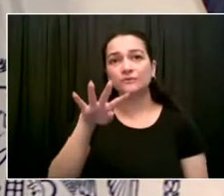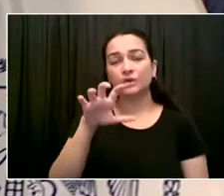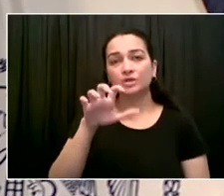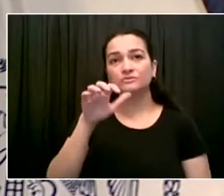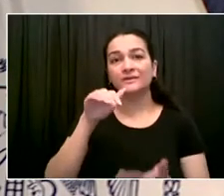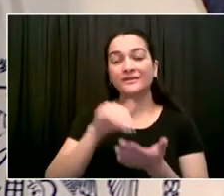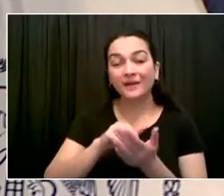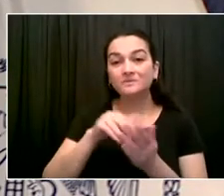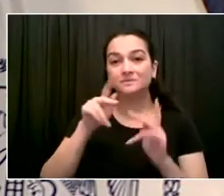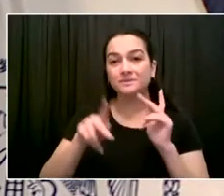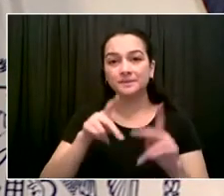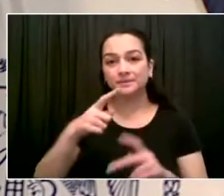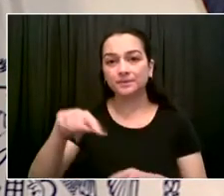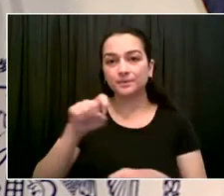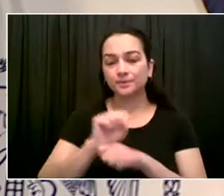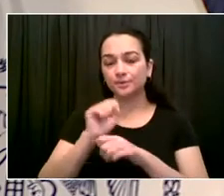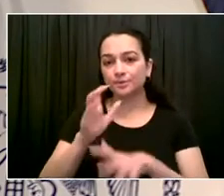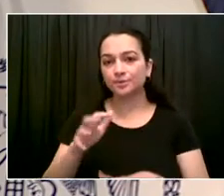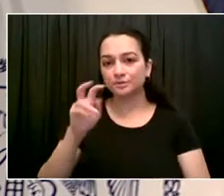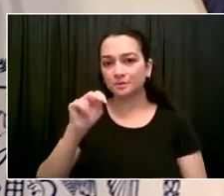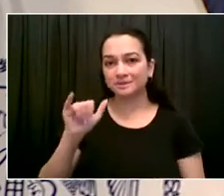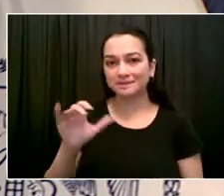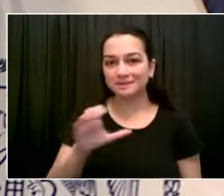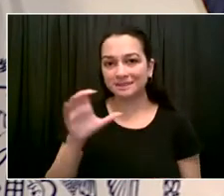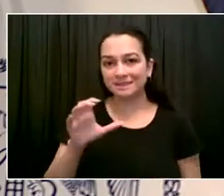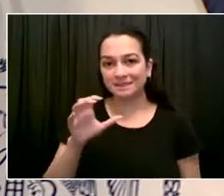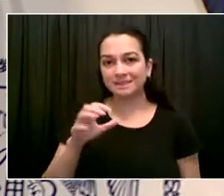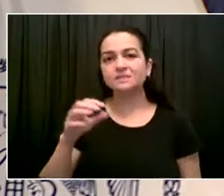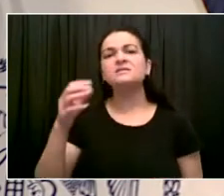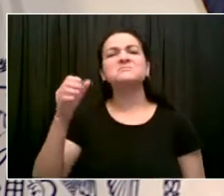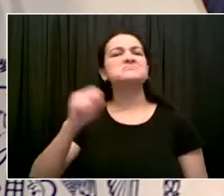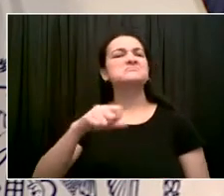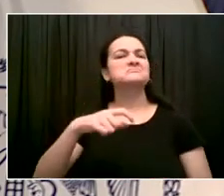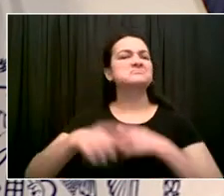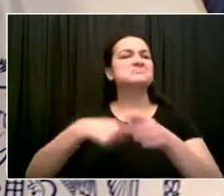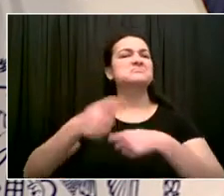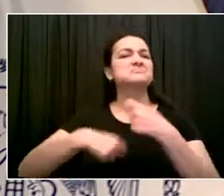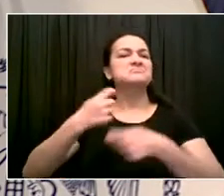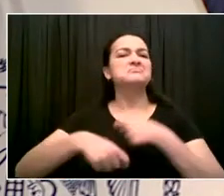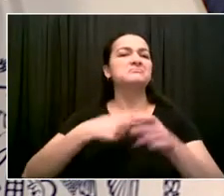fact that we are climbing the ladder of more and more mandates. Go ahead, Michael.